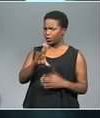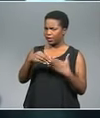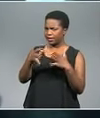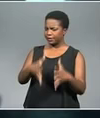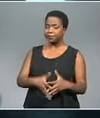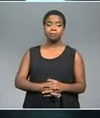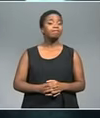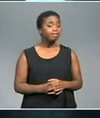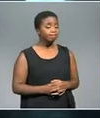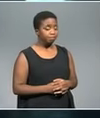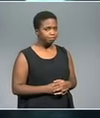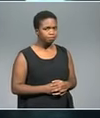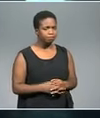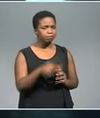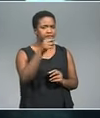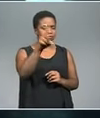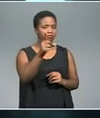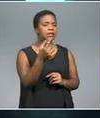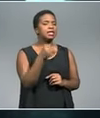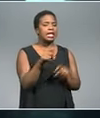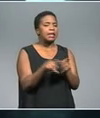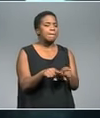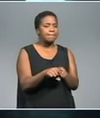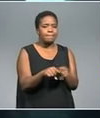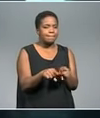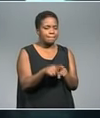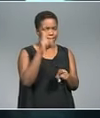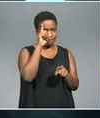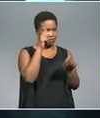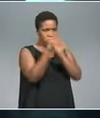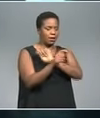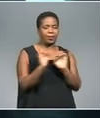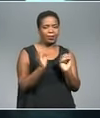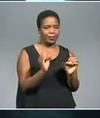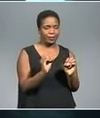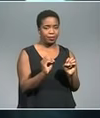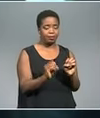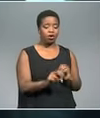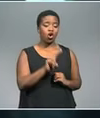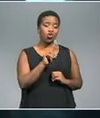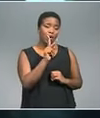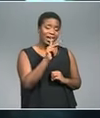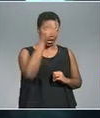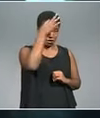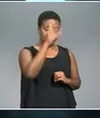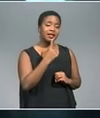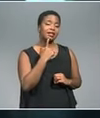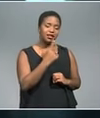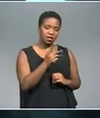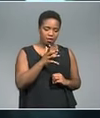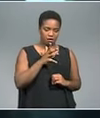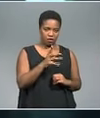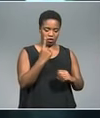That's right, and that certainly still seems to be the case. The UK government has said that what they want to do is reopen this